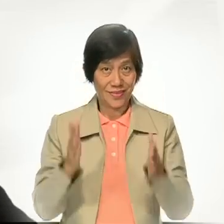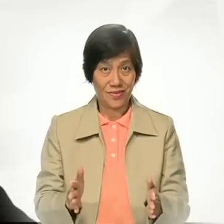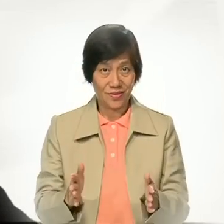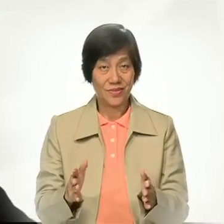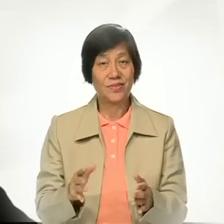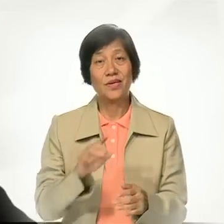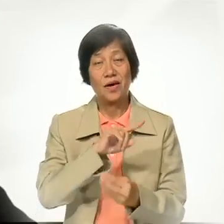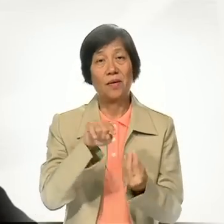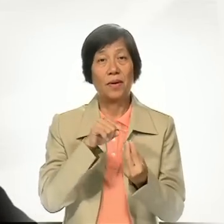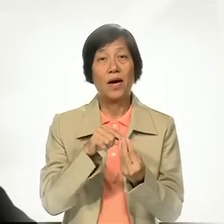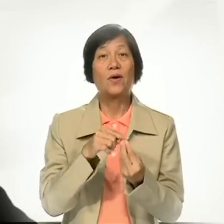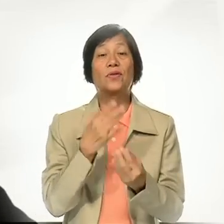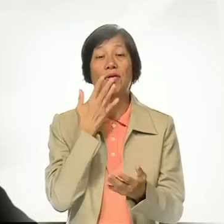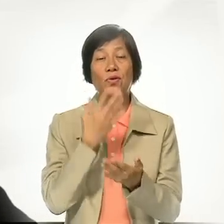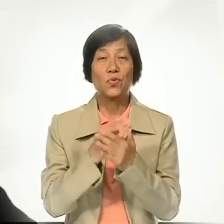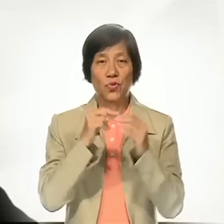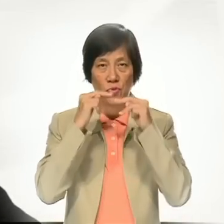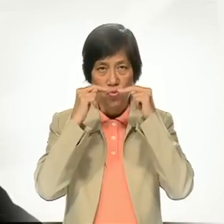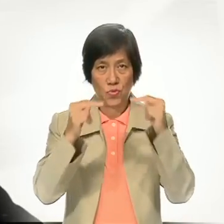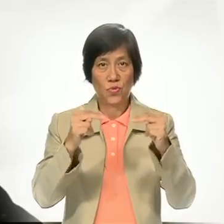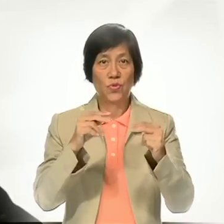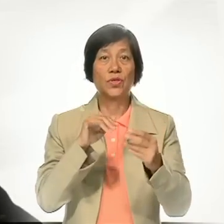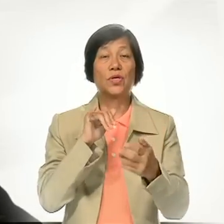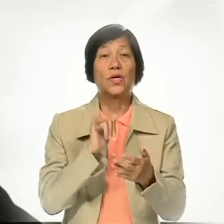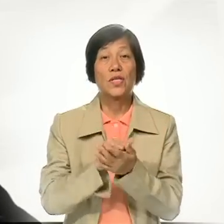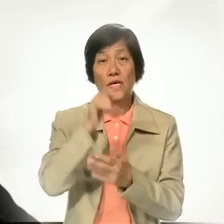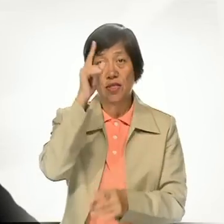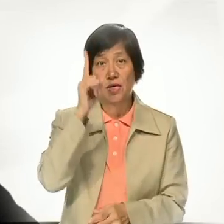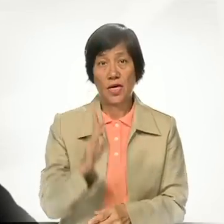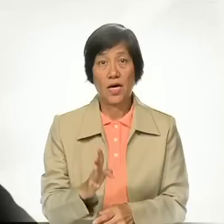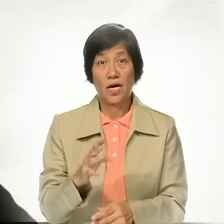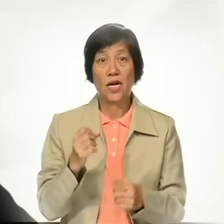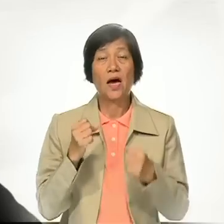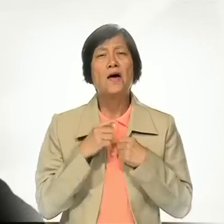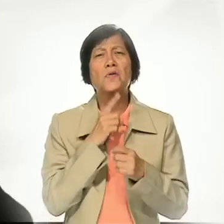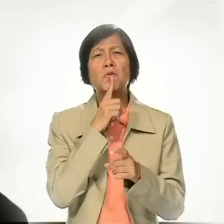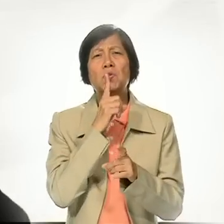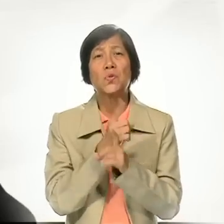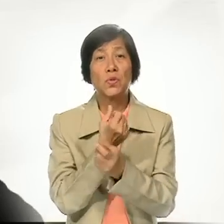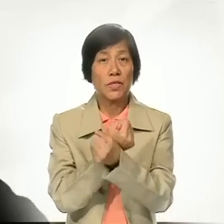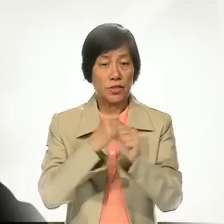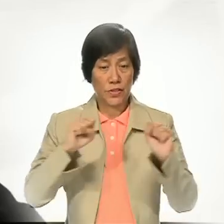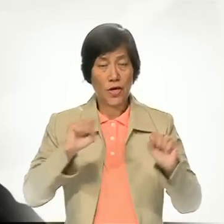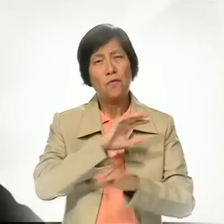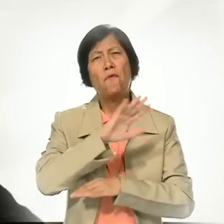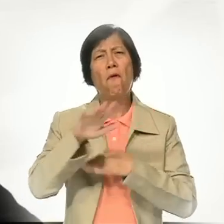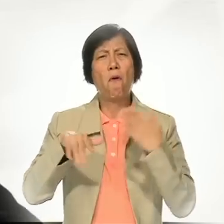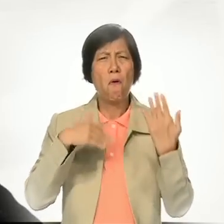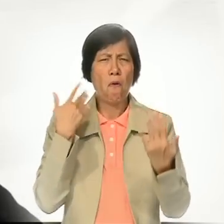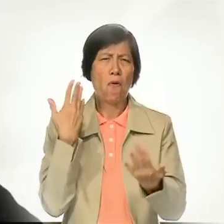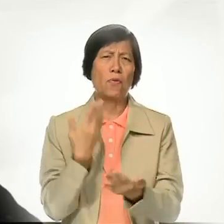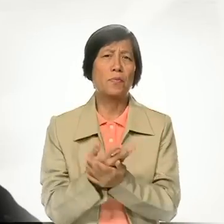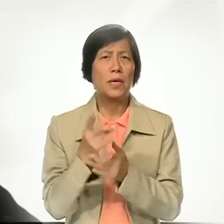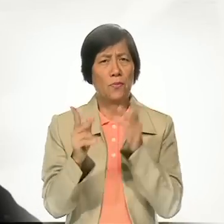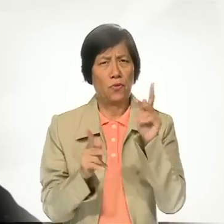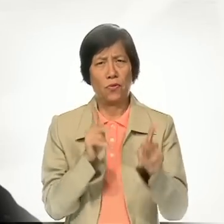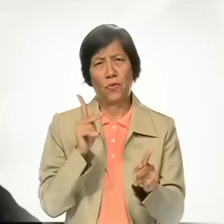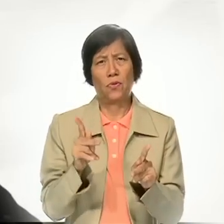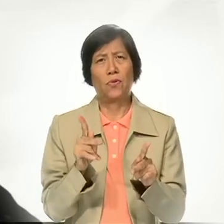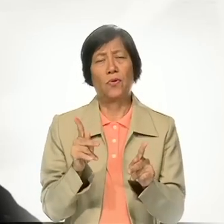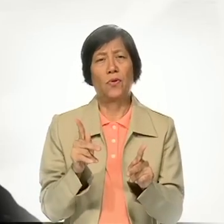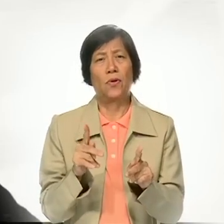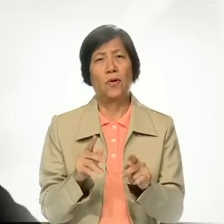the good news that God has really saved everyone, all peoples,